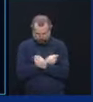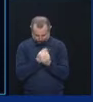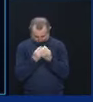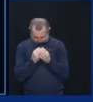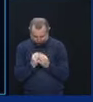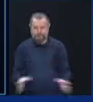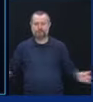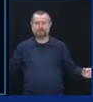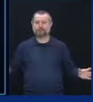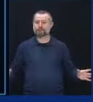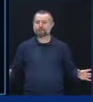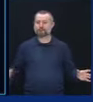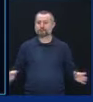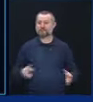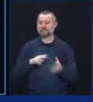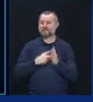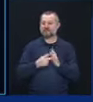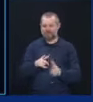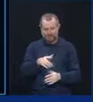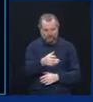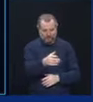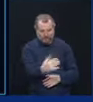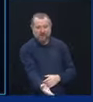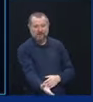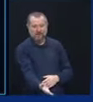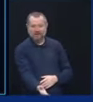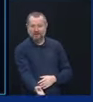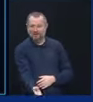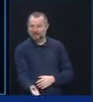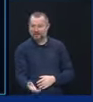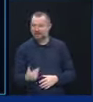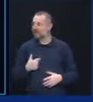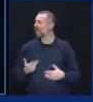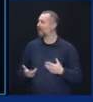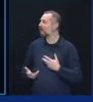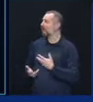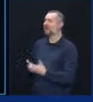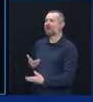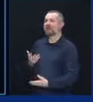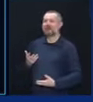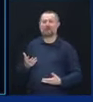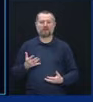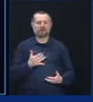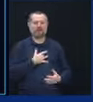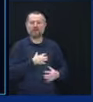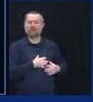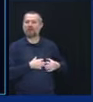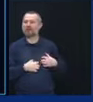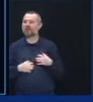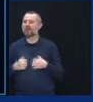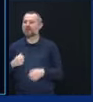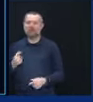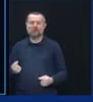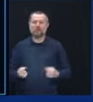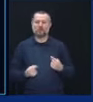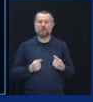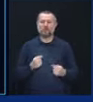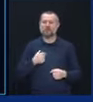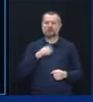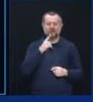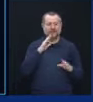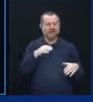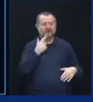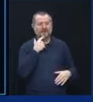And then they died. And you don't even have closure. There was no goodbye. There's no